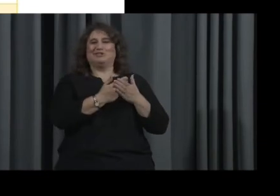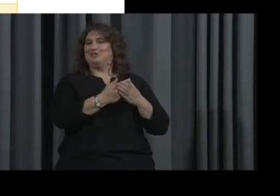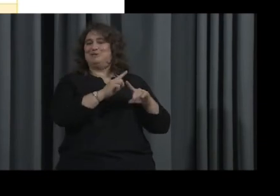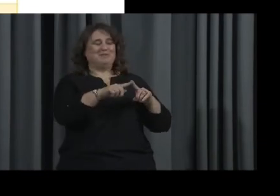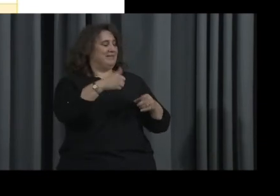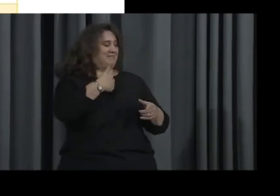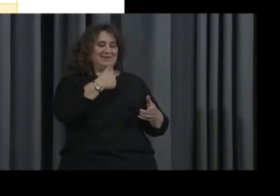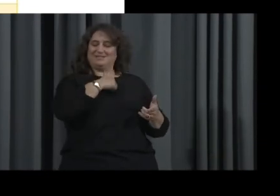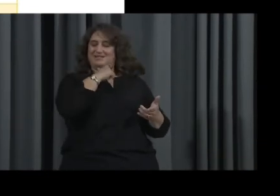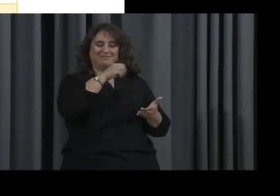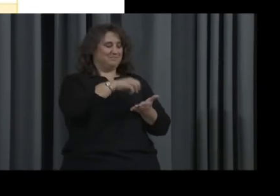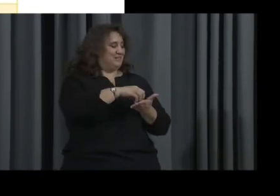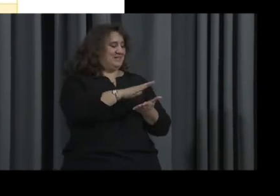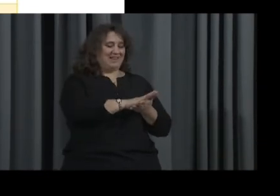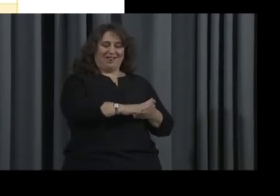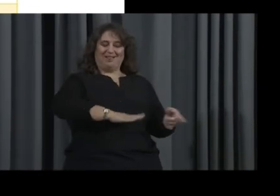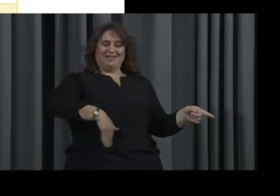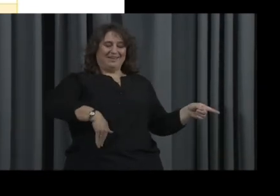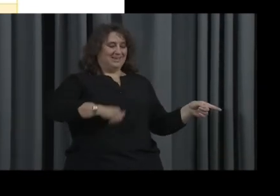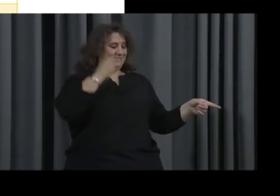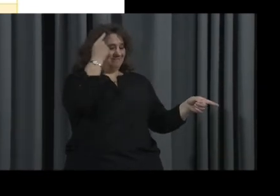No. Don't think of that one.